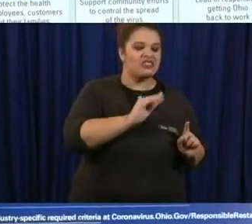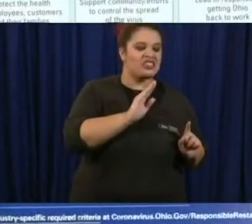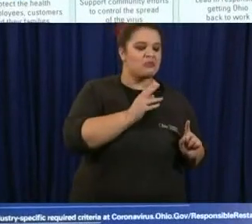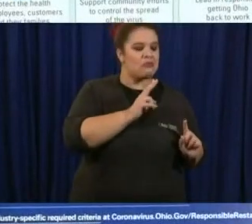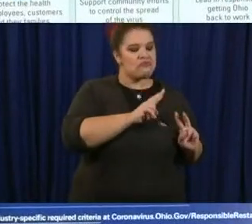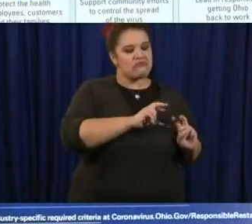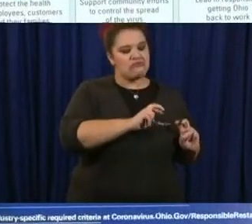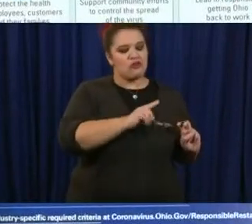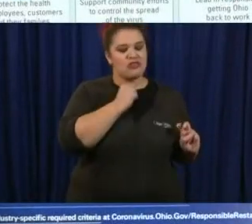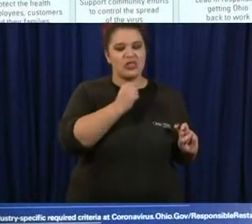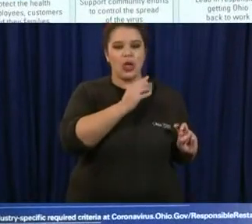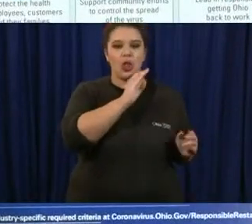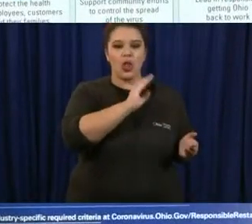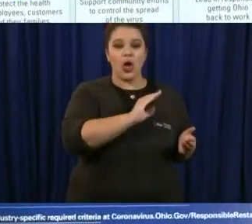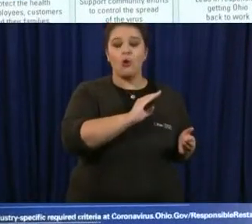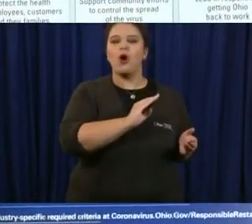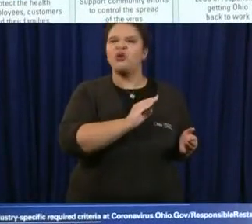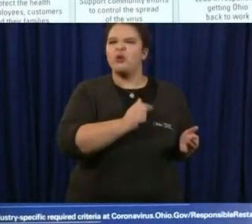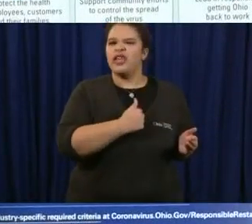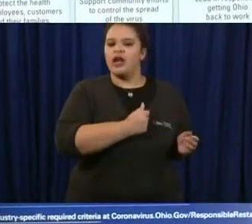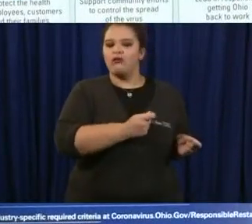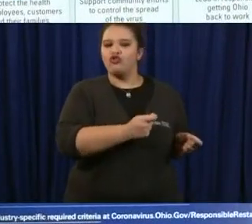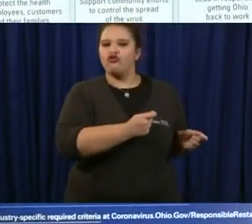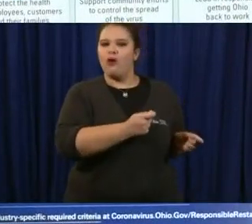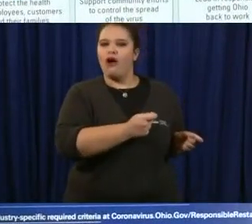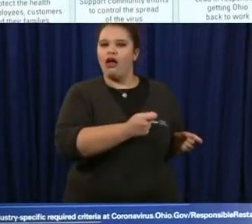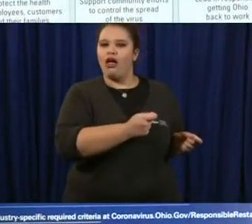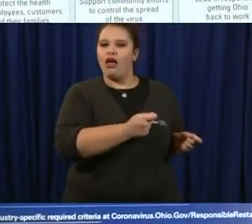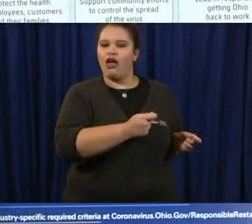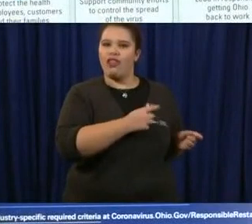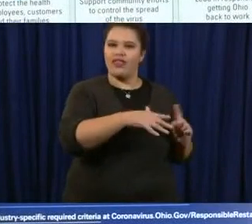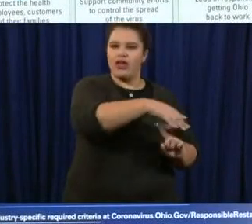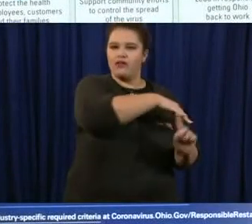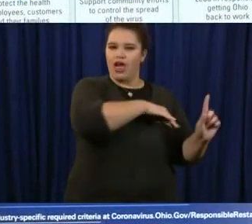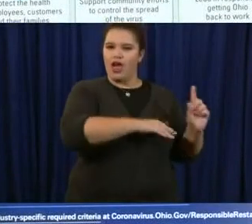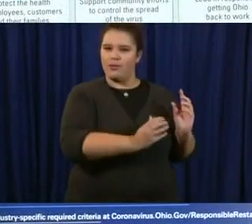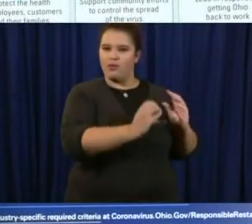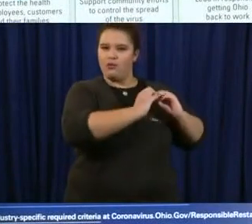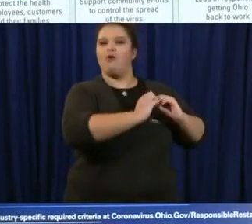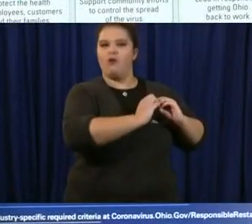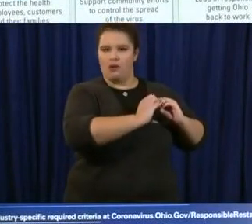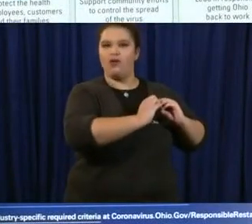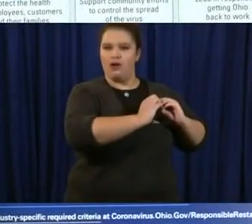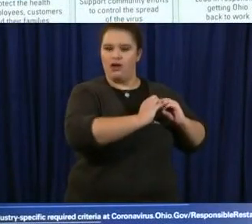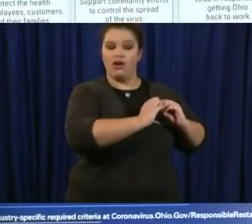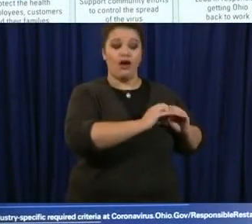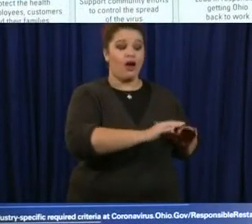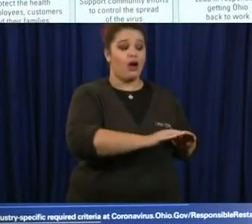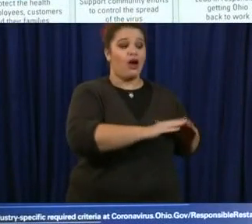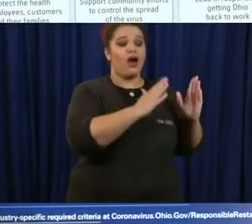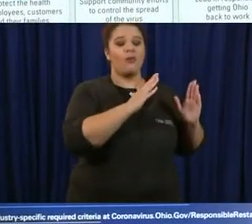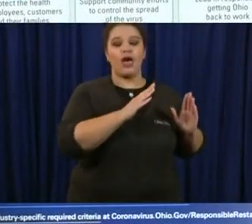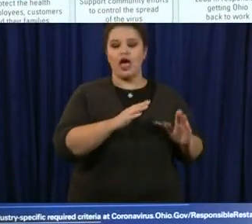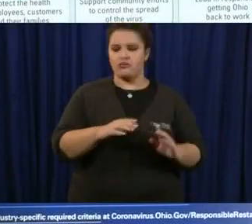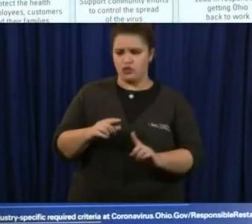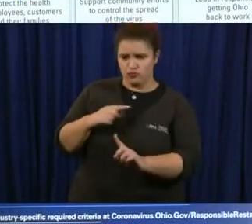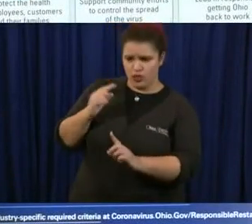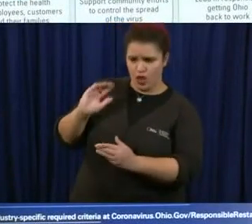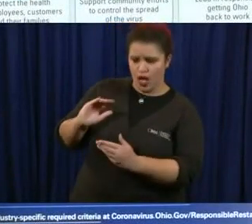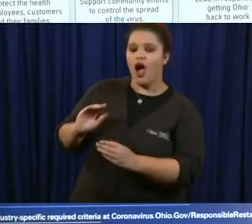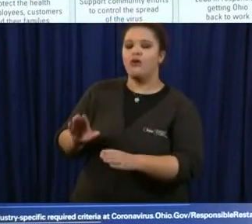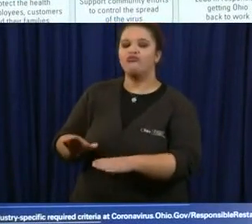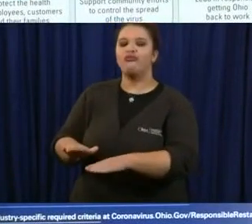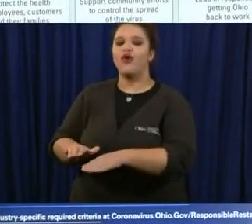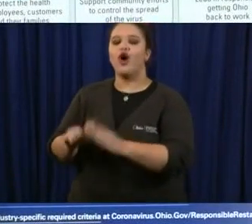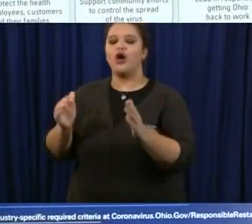more controllable risk, more ability to control the environment. You know, daycare is